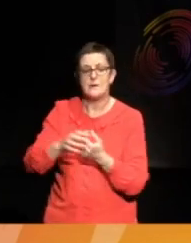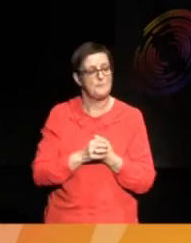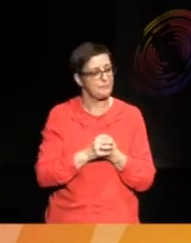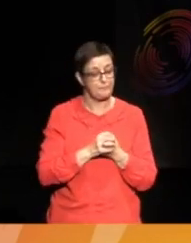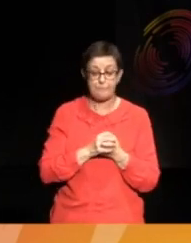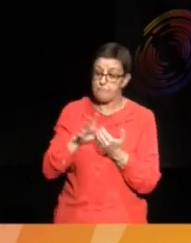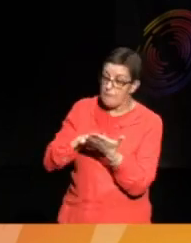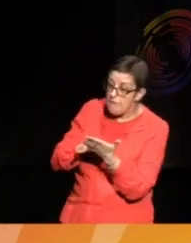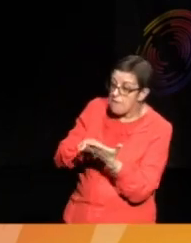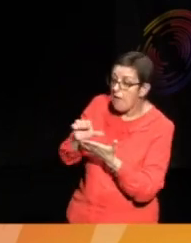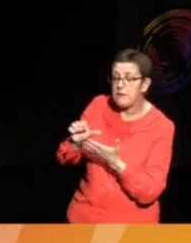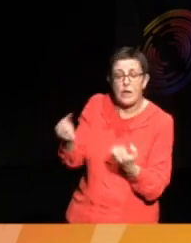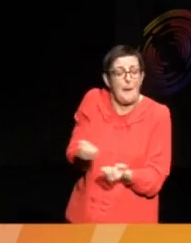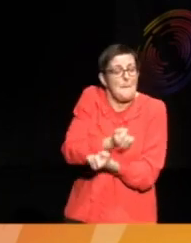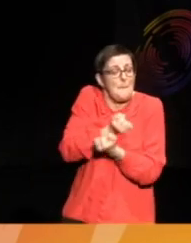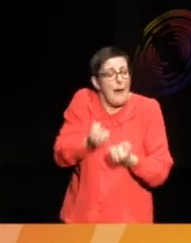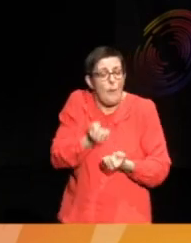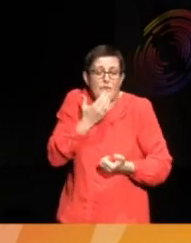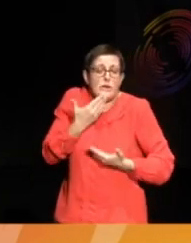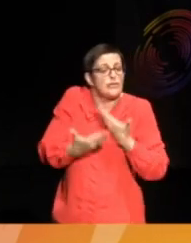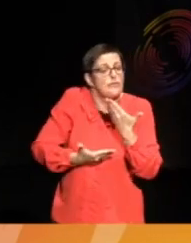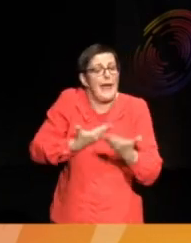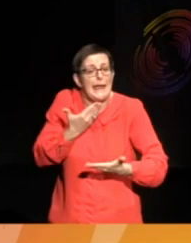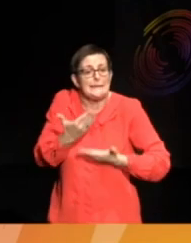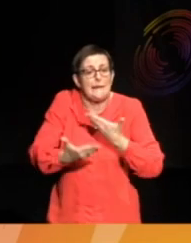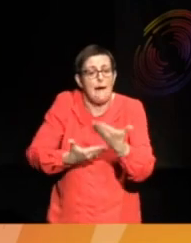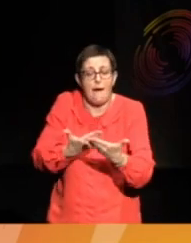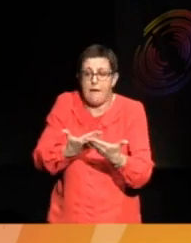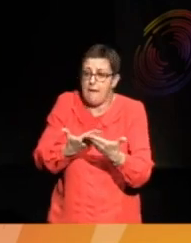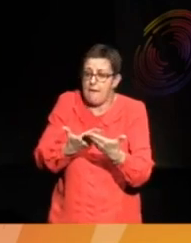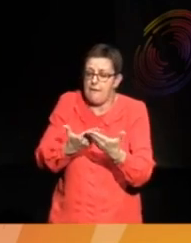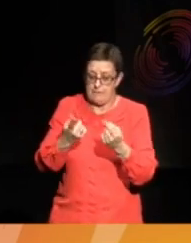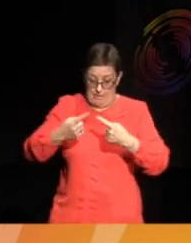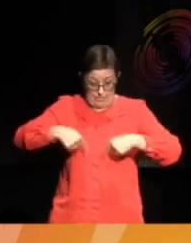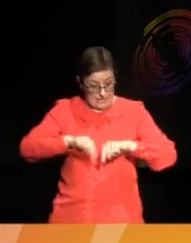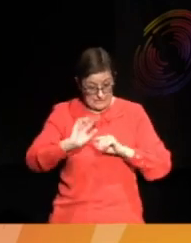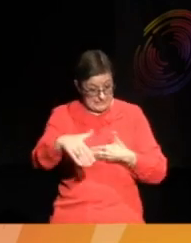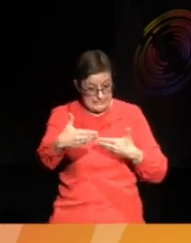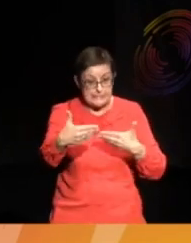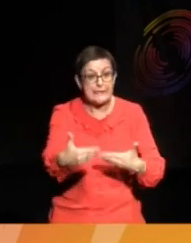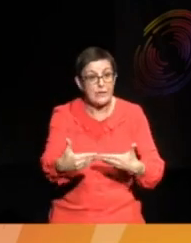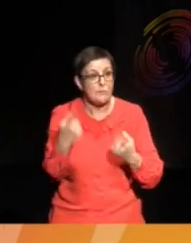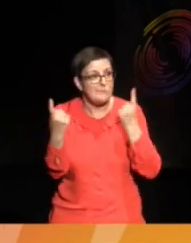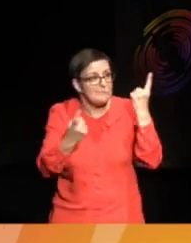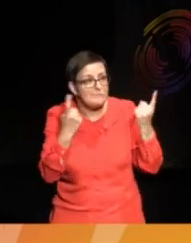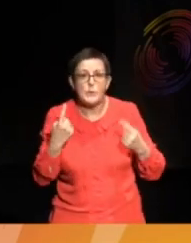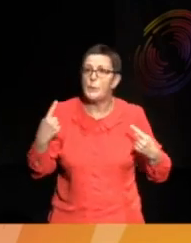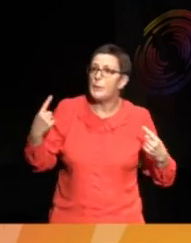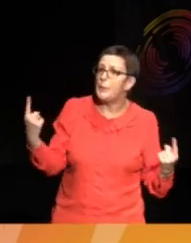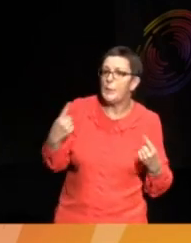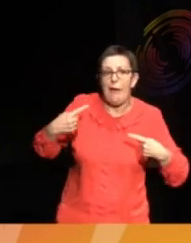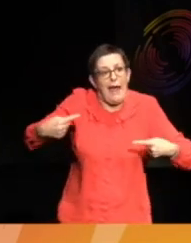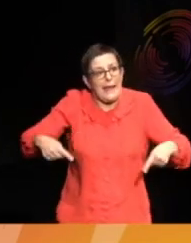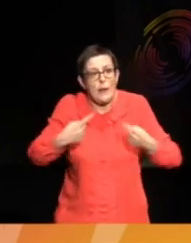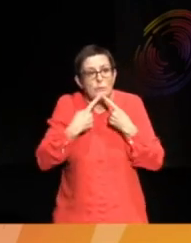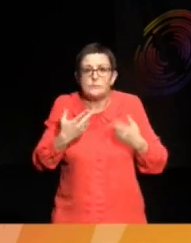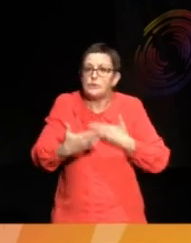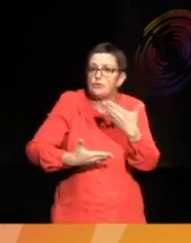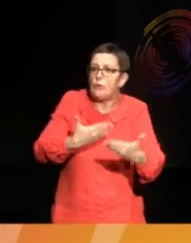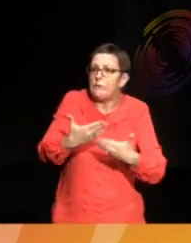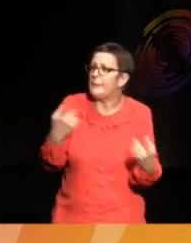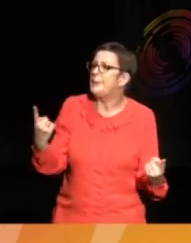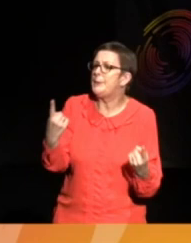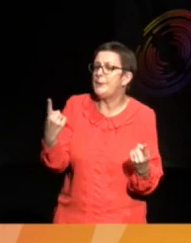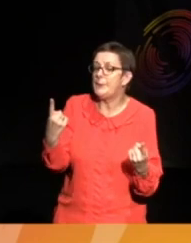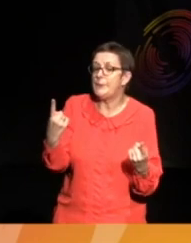narrator. So, you know, one of the things we wanted to do was thinking about who gets to tell the stories, whether that's in